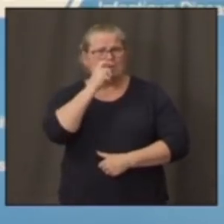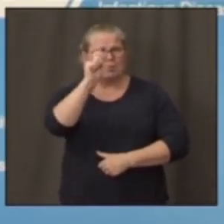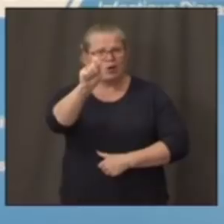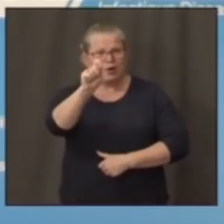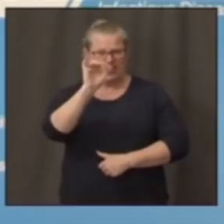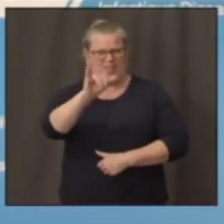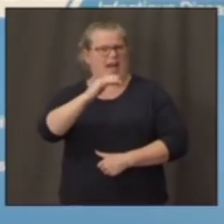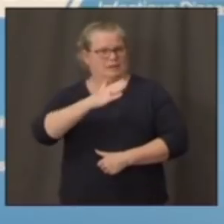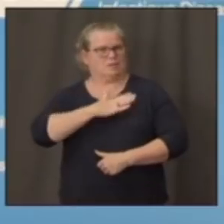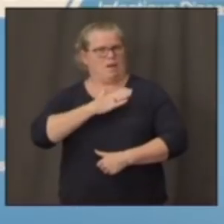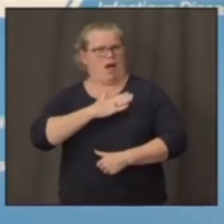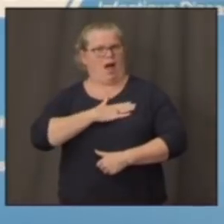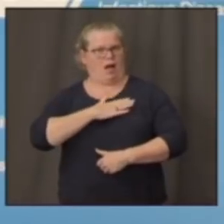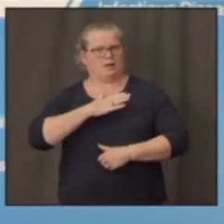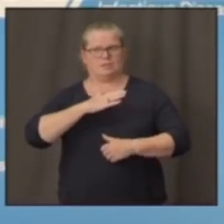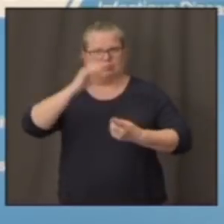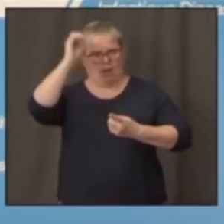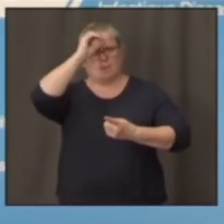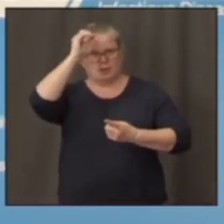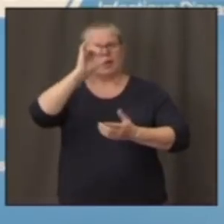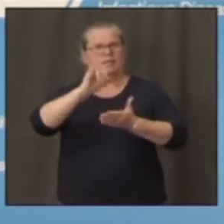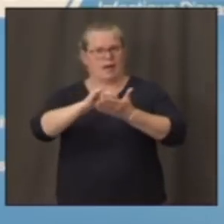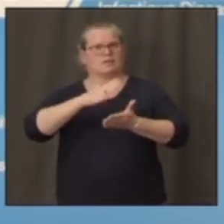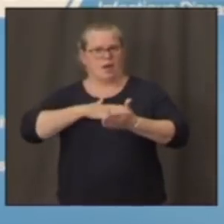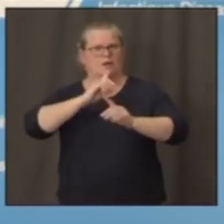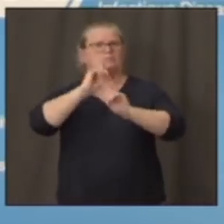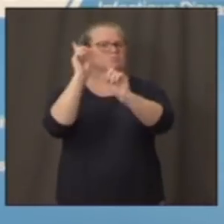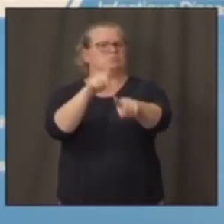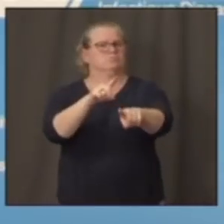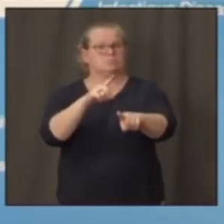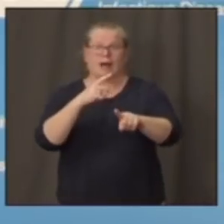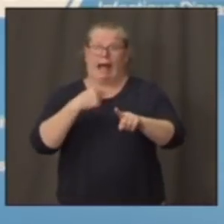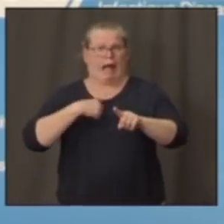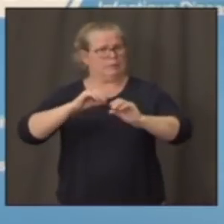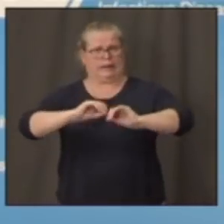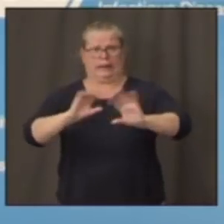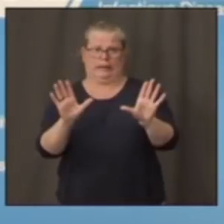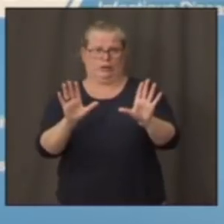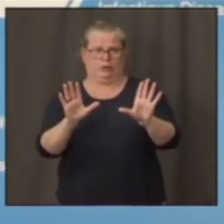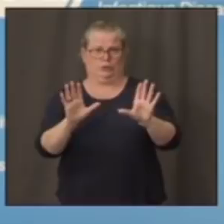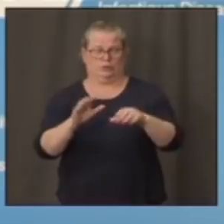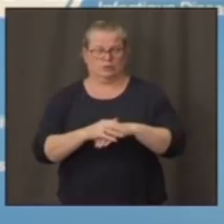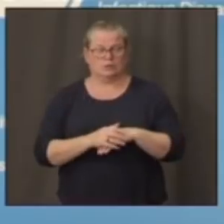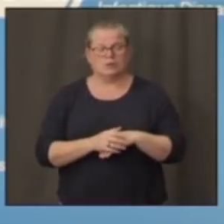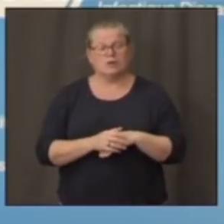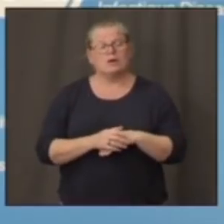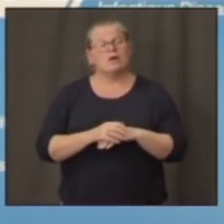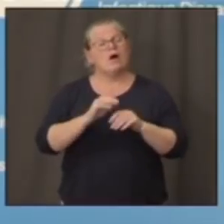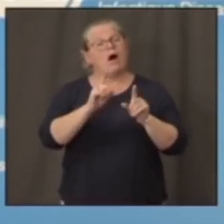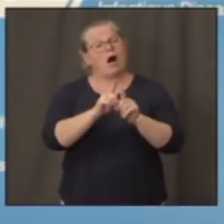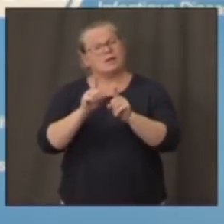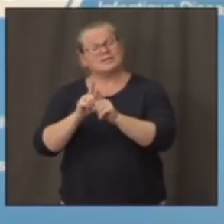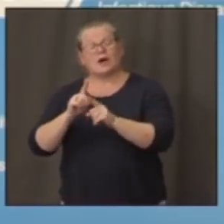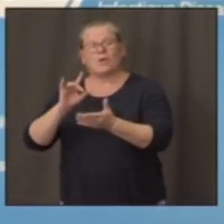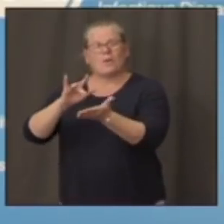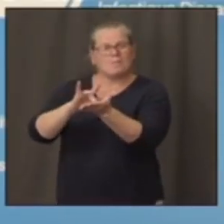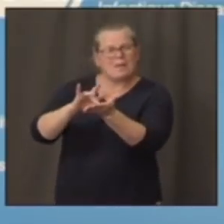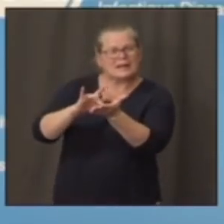I've made it very clear. The other thing is that when you're making evaluations of therapies,